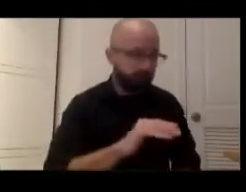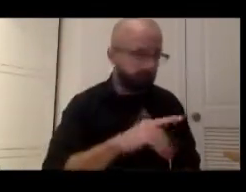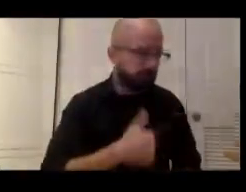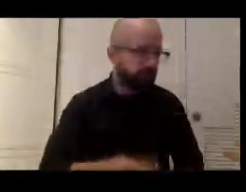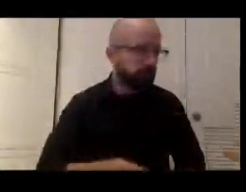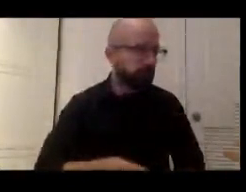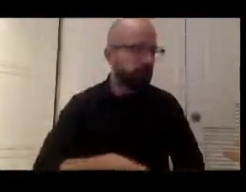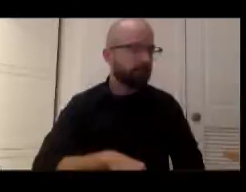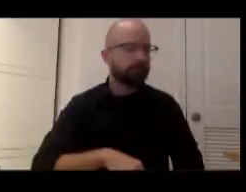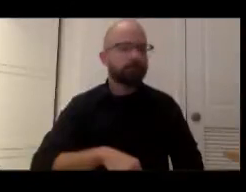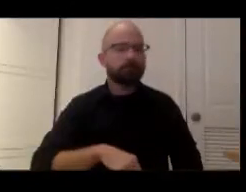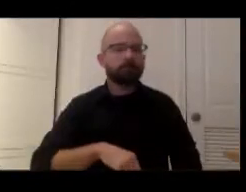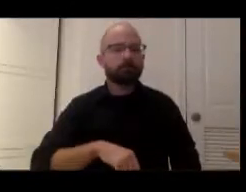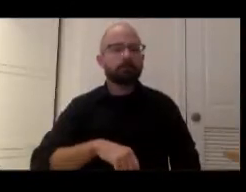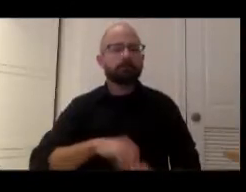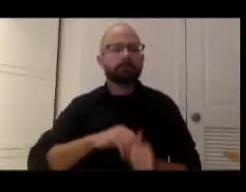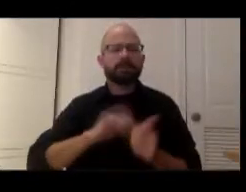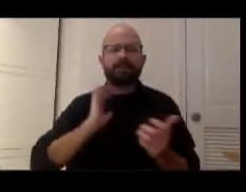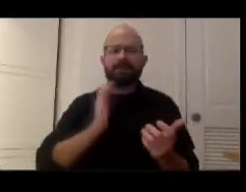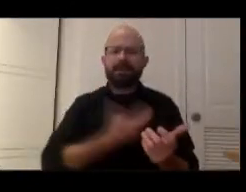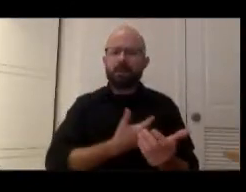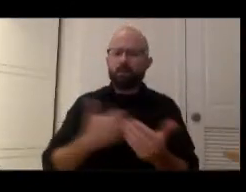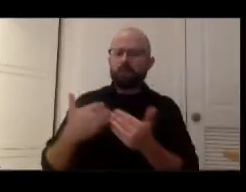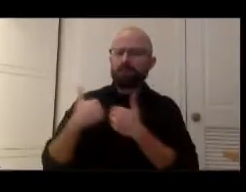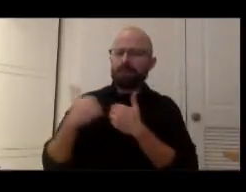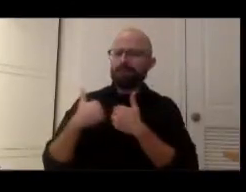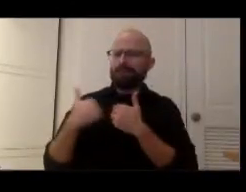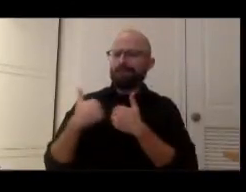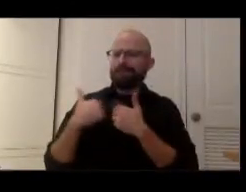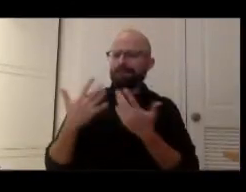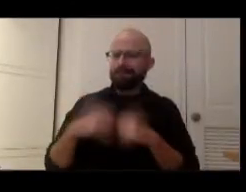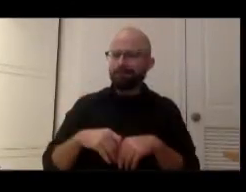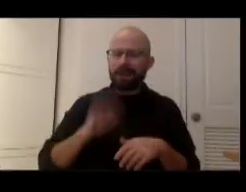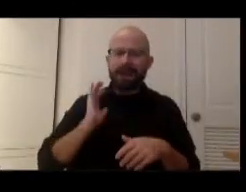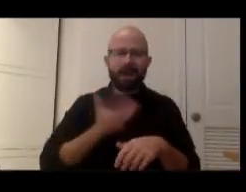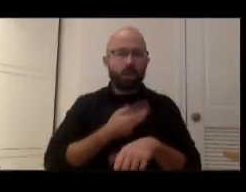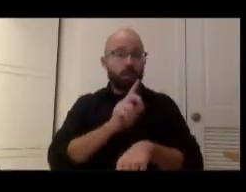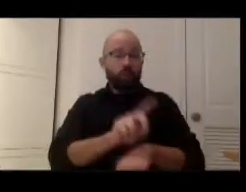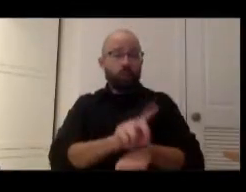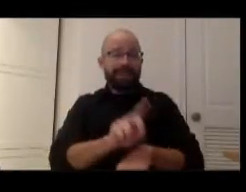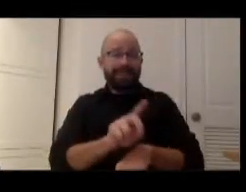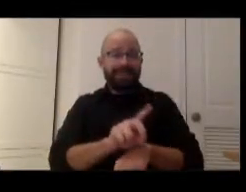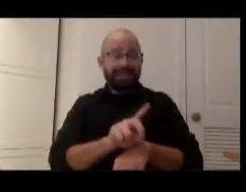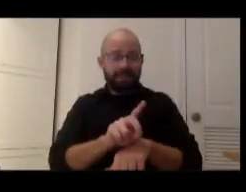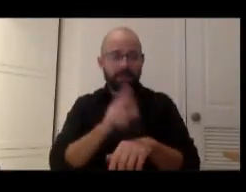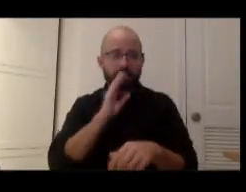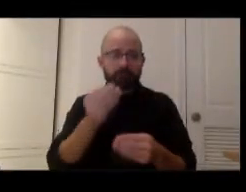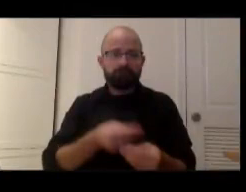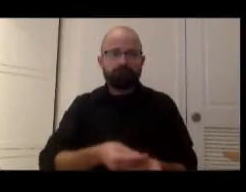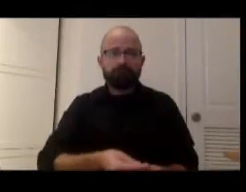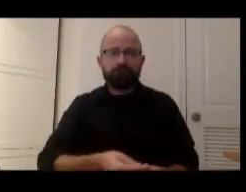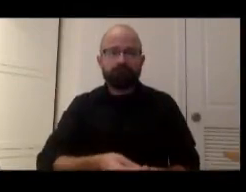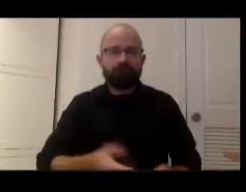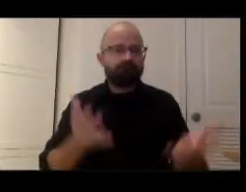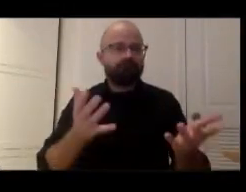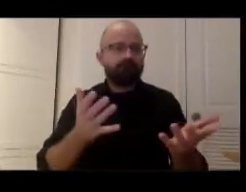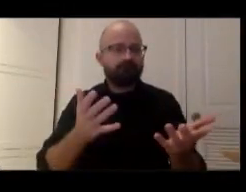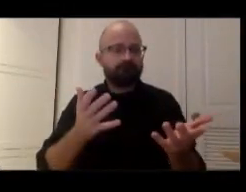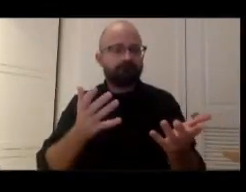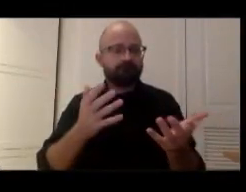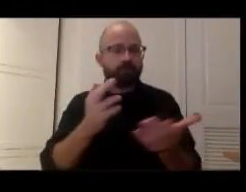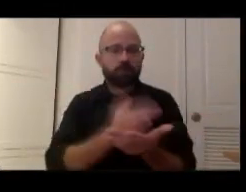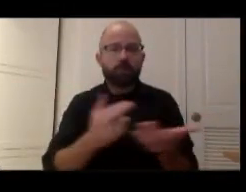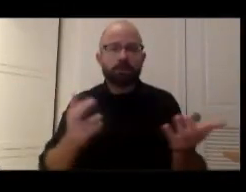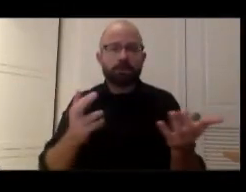what is our responsibility to deploy uh these resources um to the